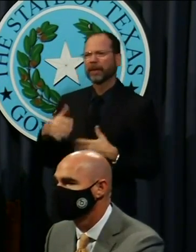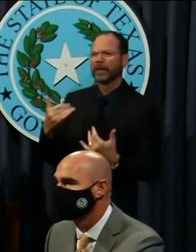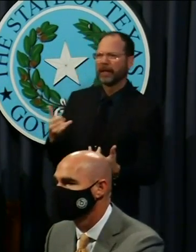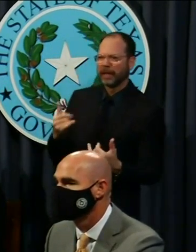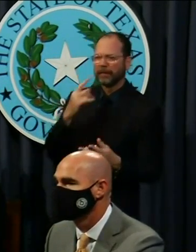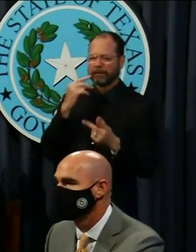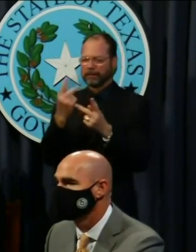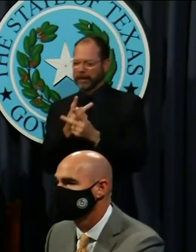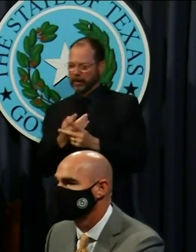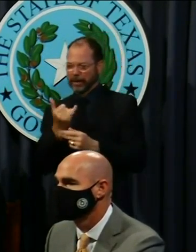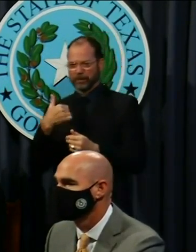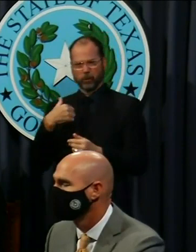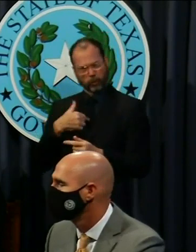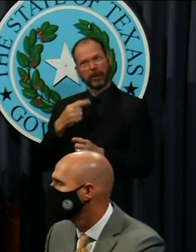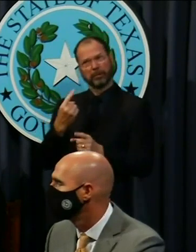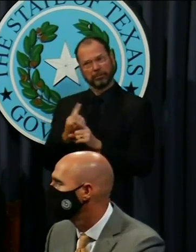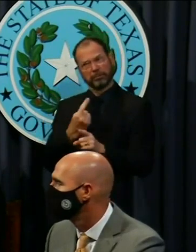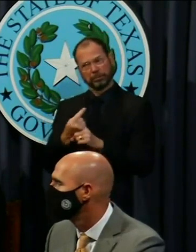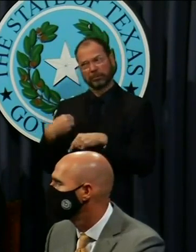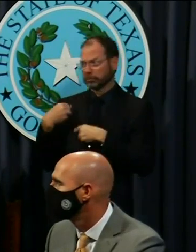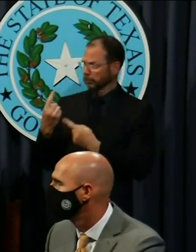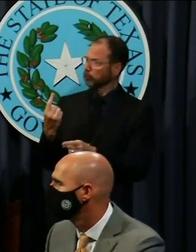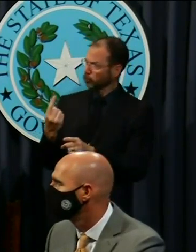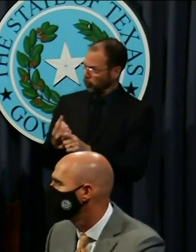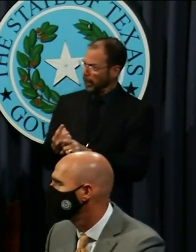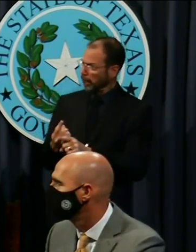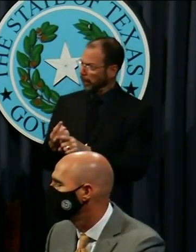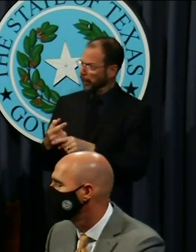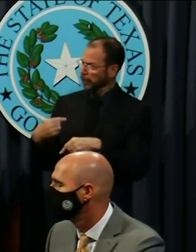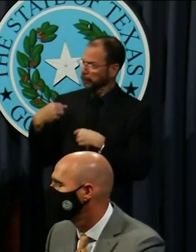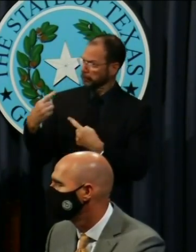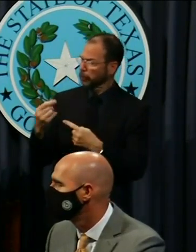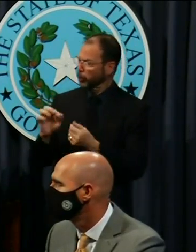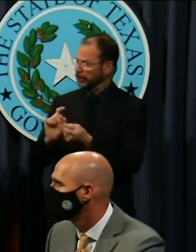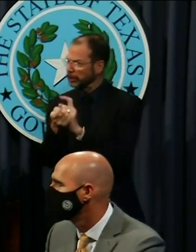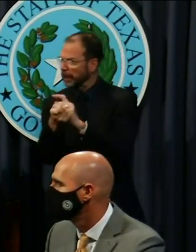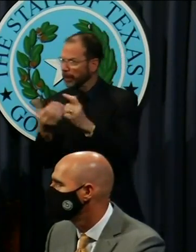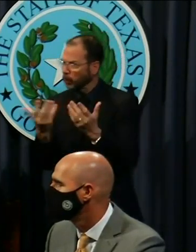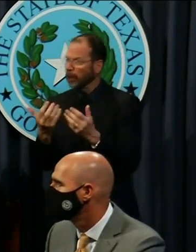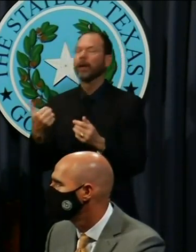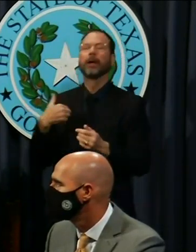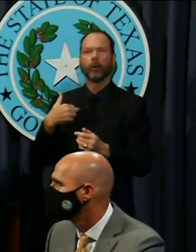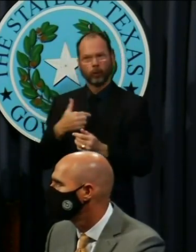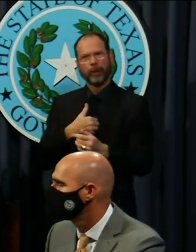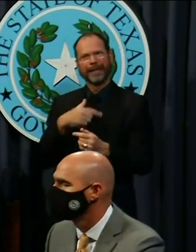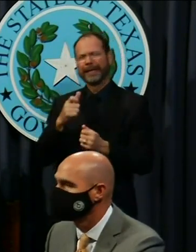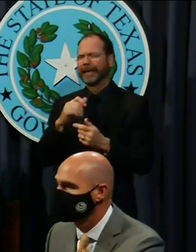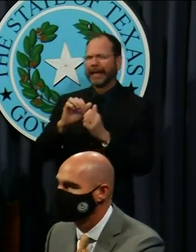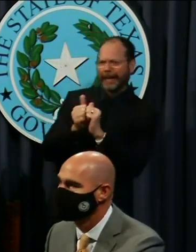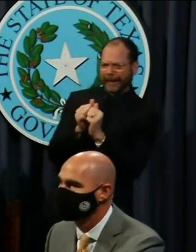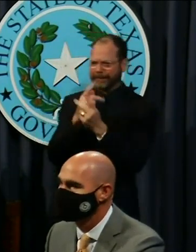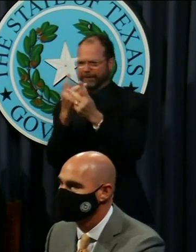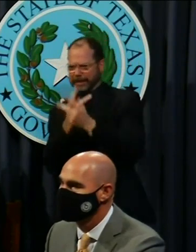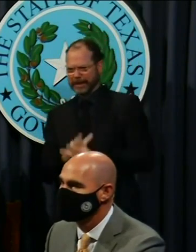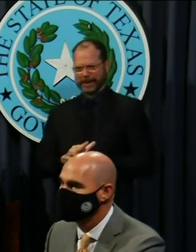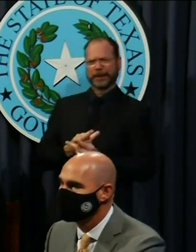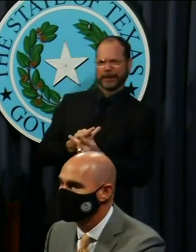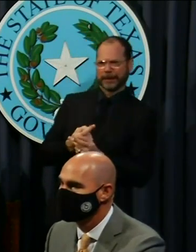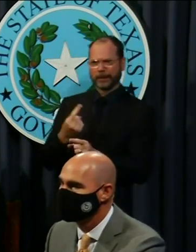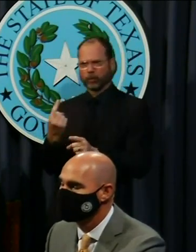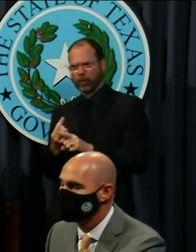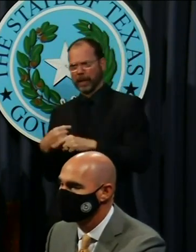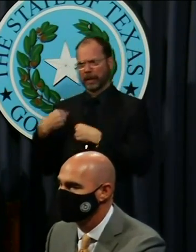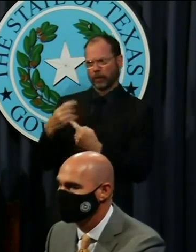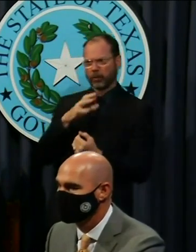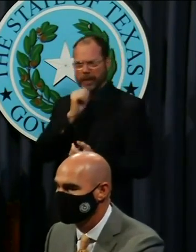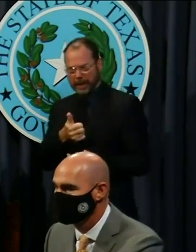on the right path or if we need a course correction, we need a fair and reliable metric. From the very